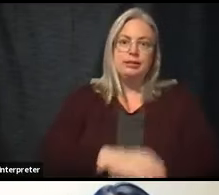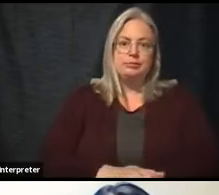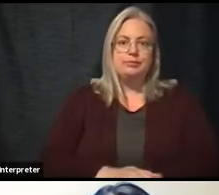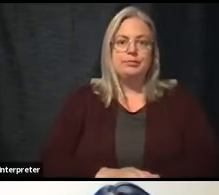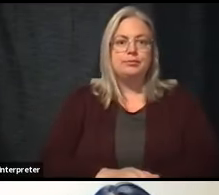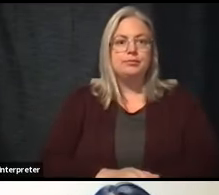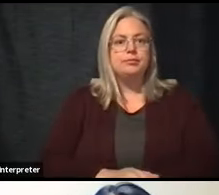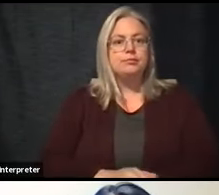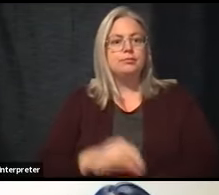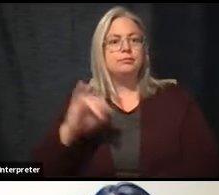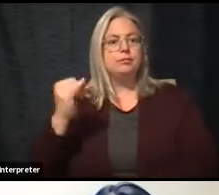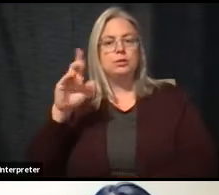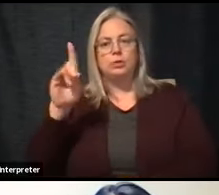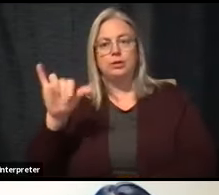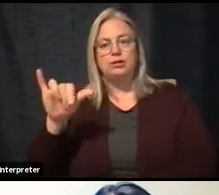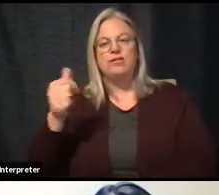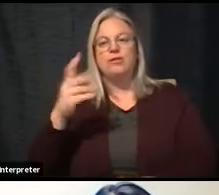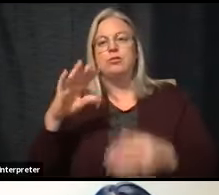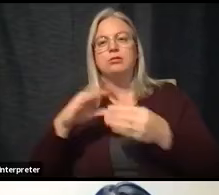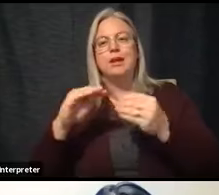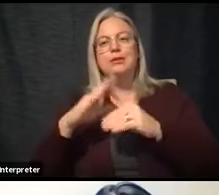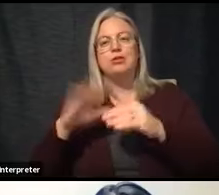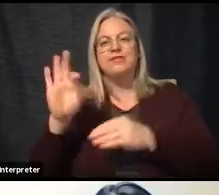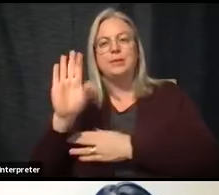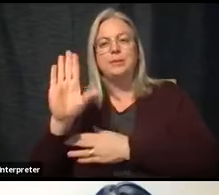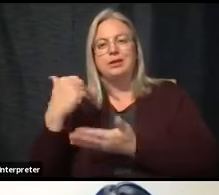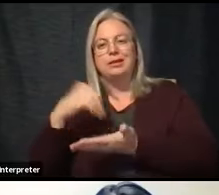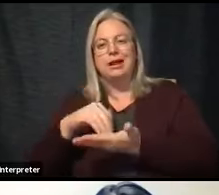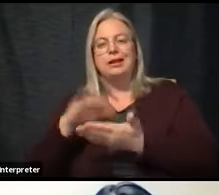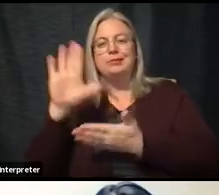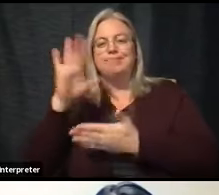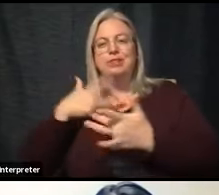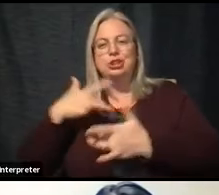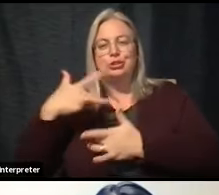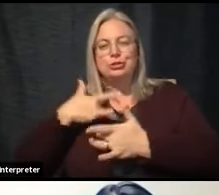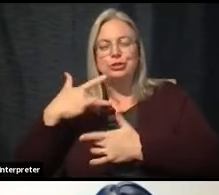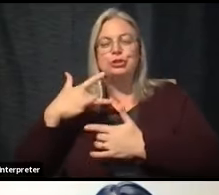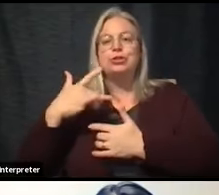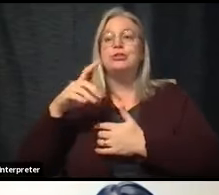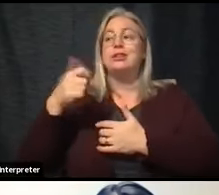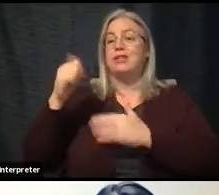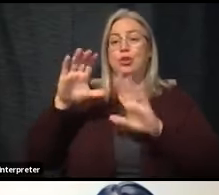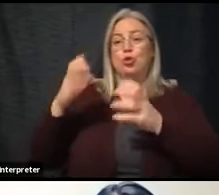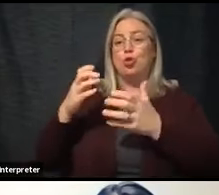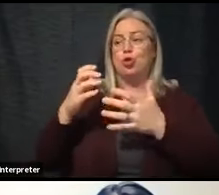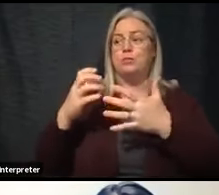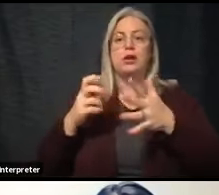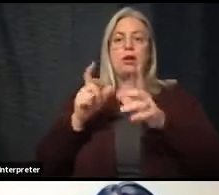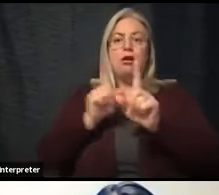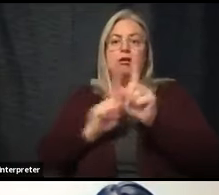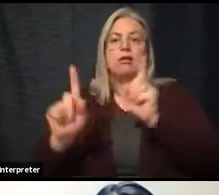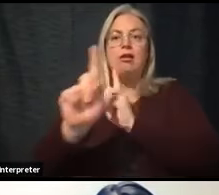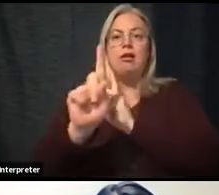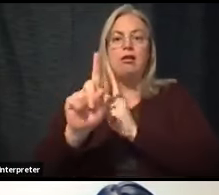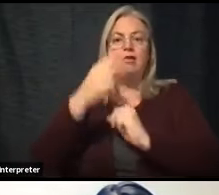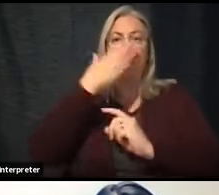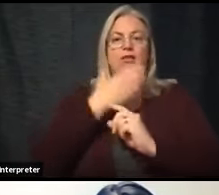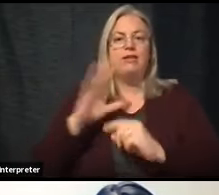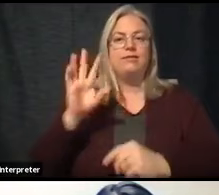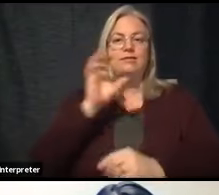So we're getting a couple of comments on Facebook, just again, concerned that other groups are getting in front of the 65 plus.